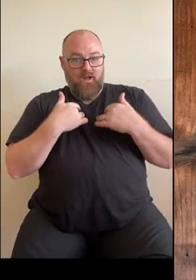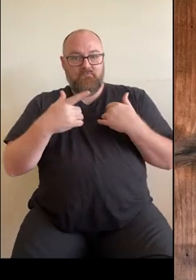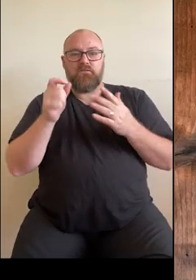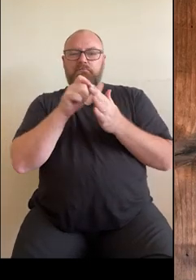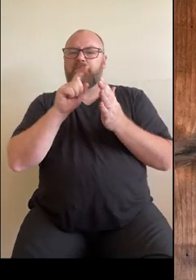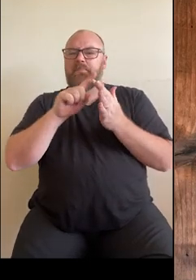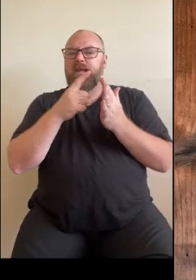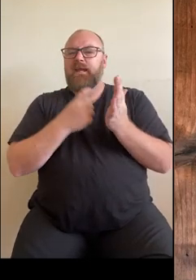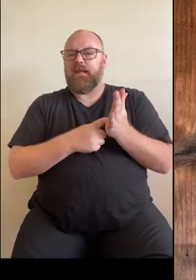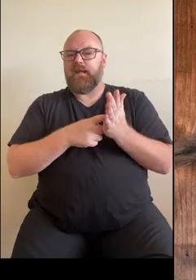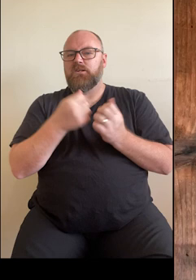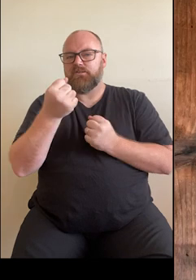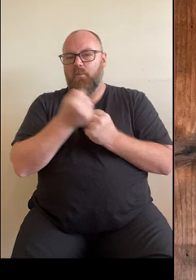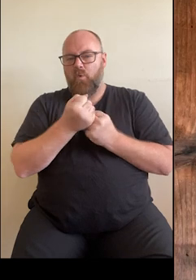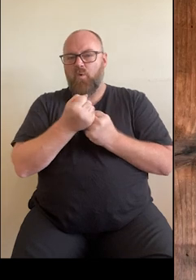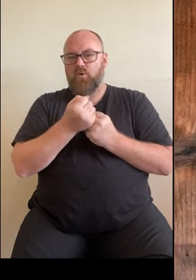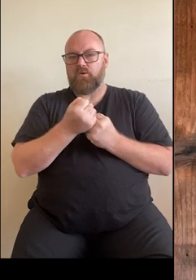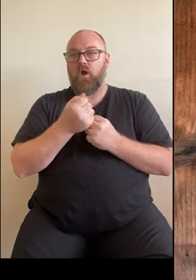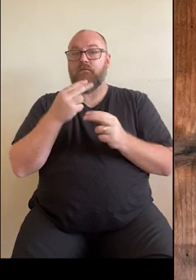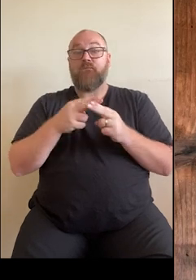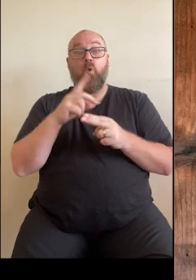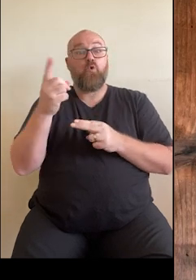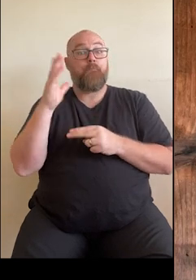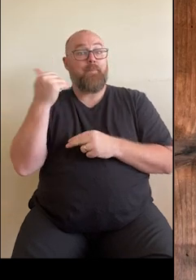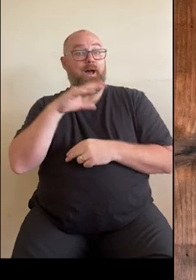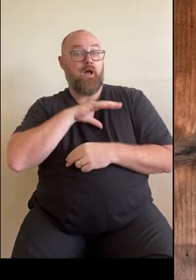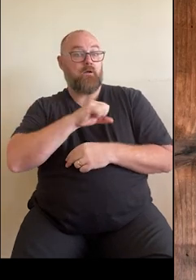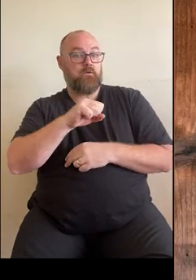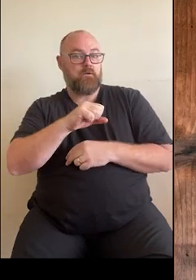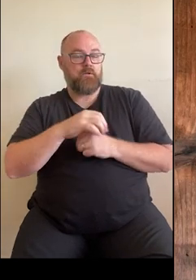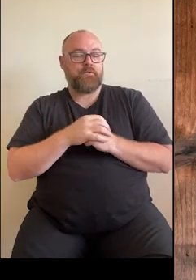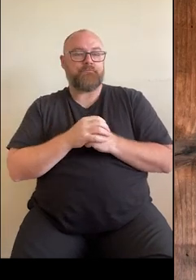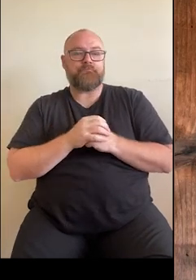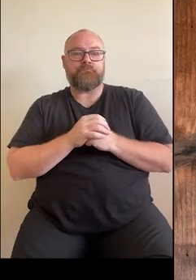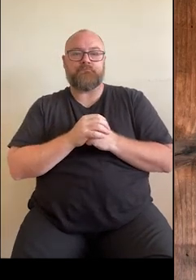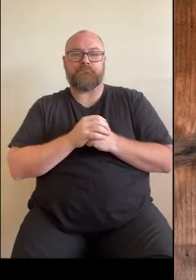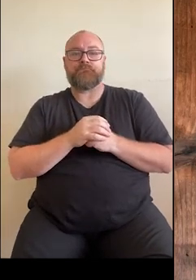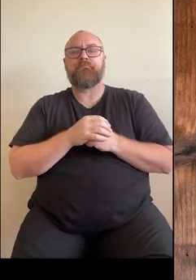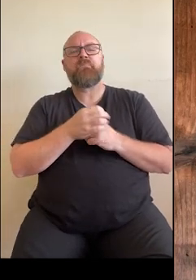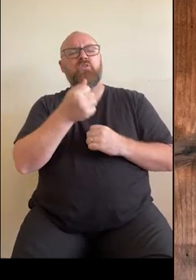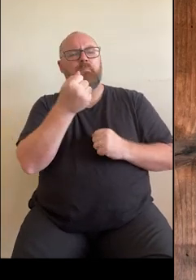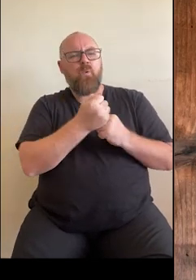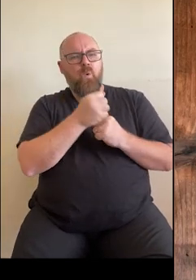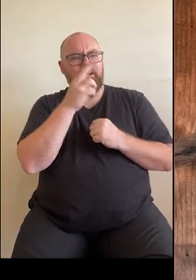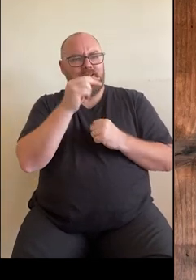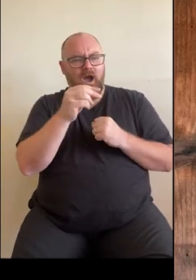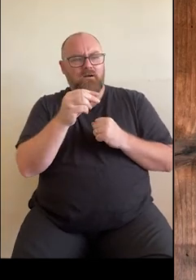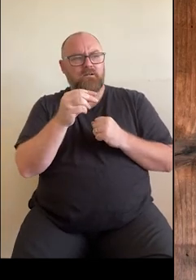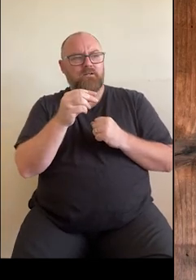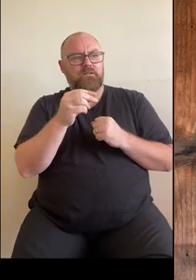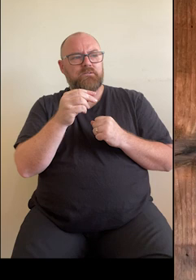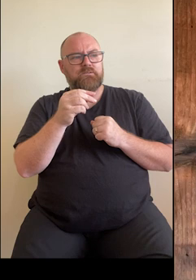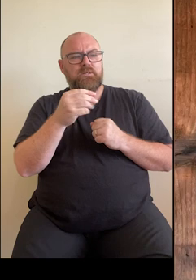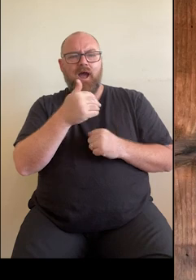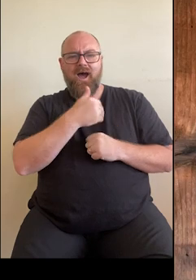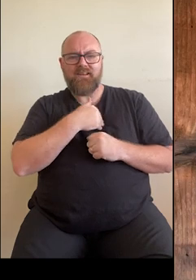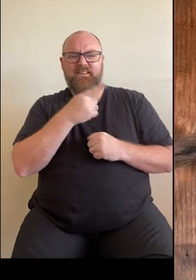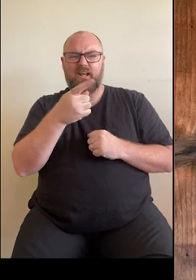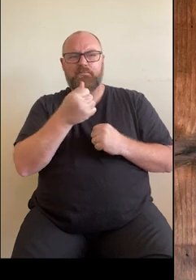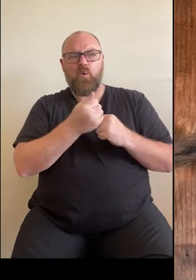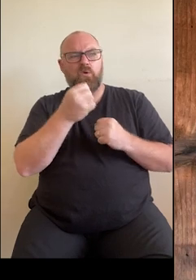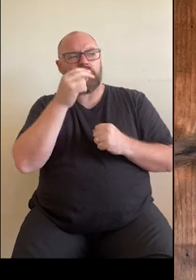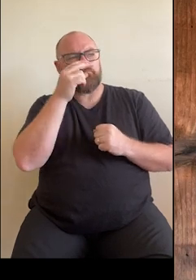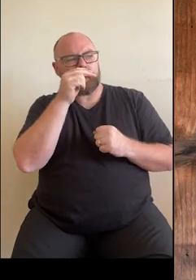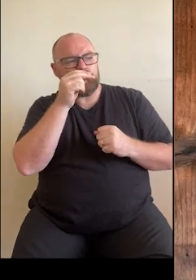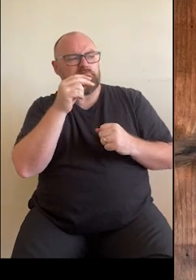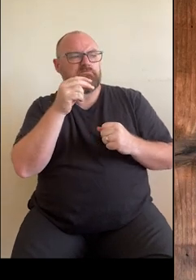support platform for individuals who have suffered a cardiac event and supporting young hearts is for individuals usually aged